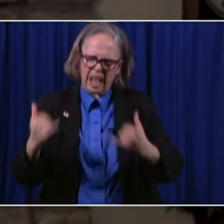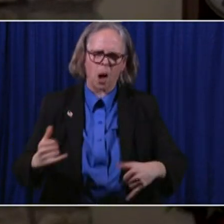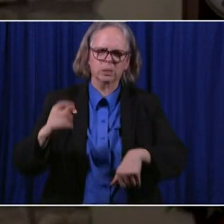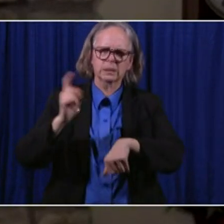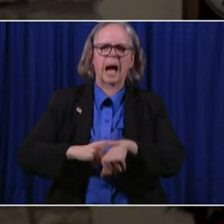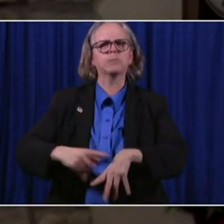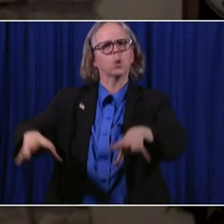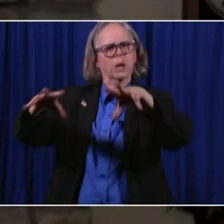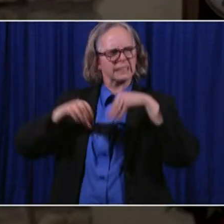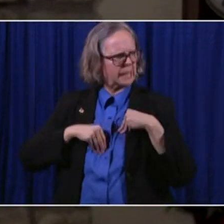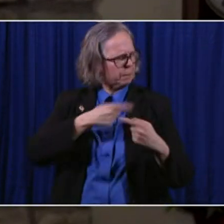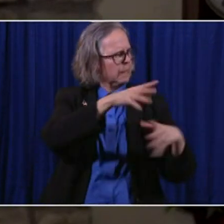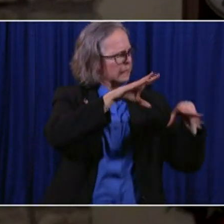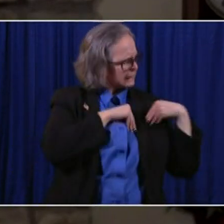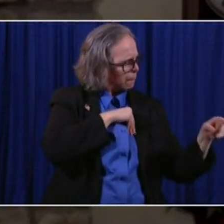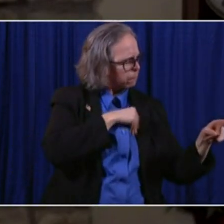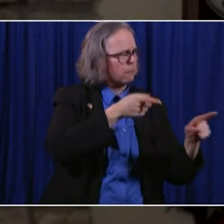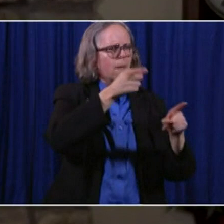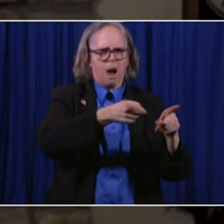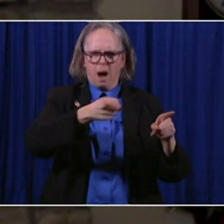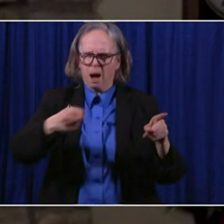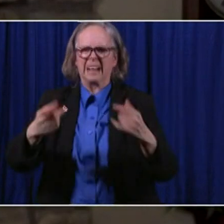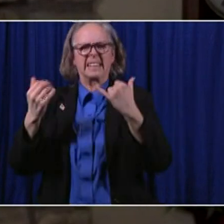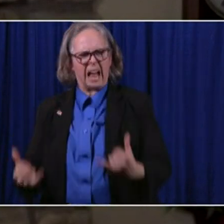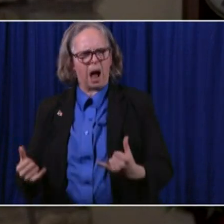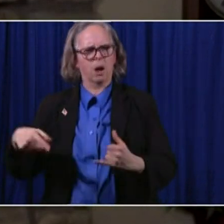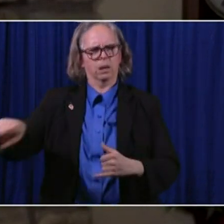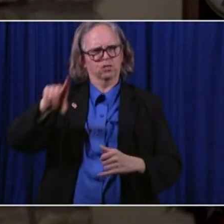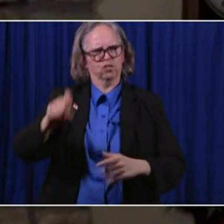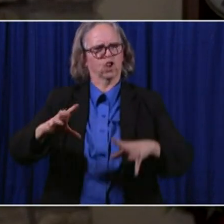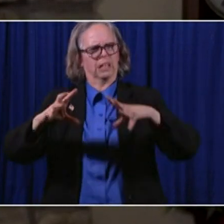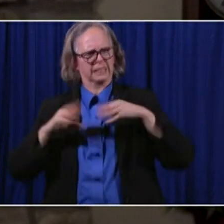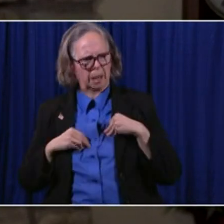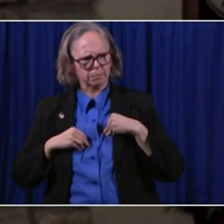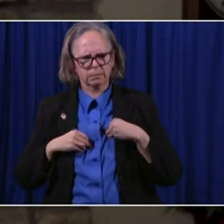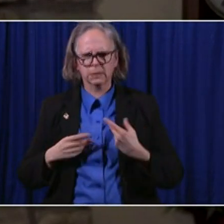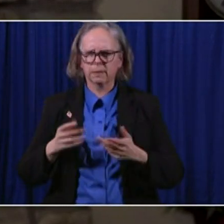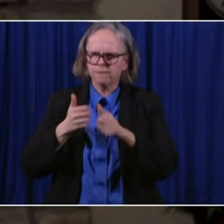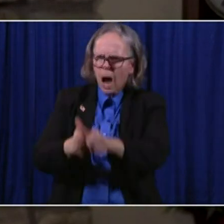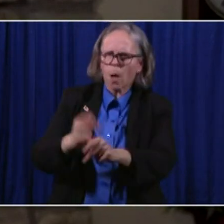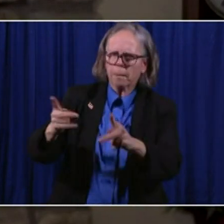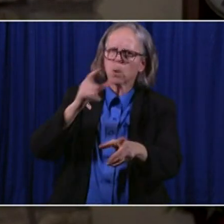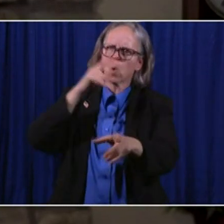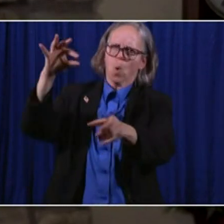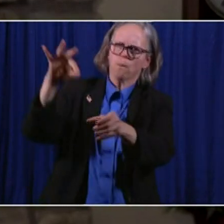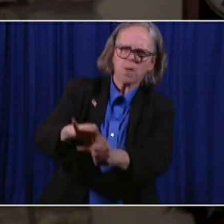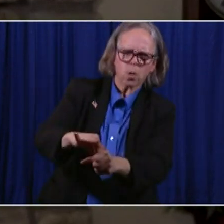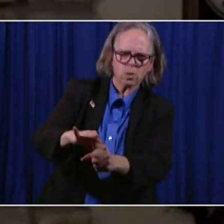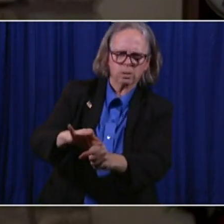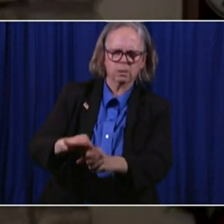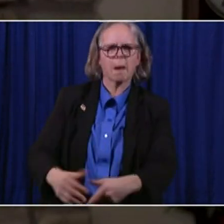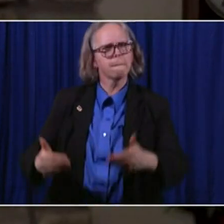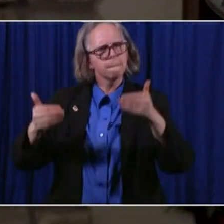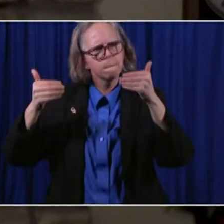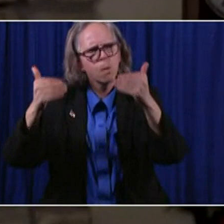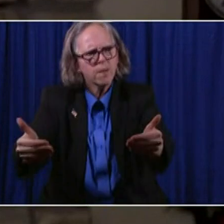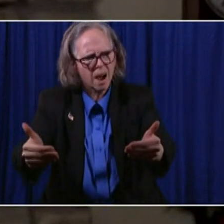to accept the will of the people, so we may begin to move forward and we may begin to heal.